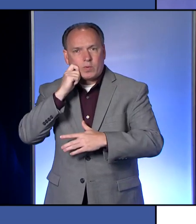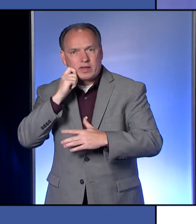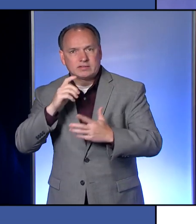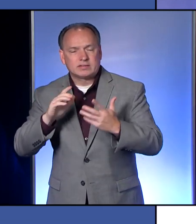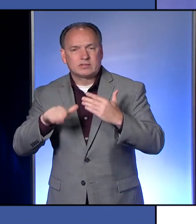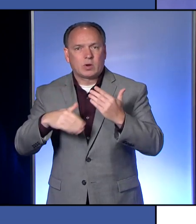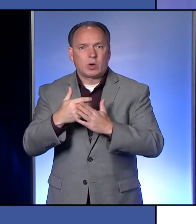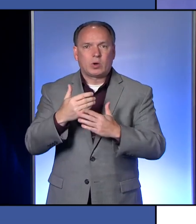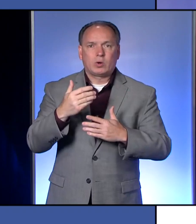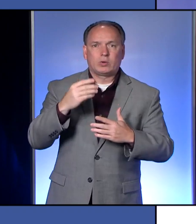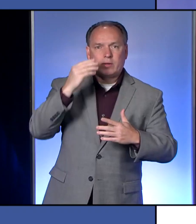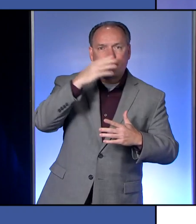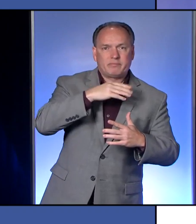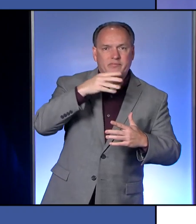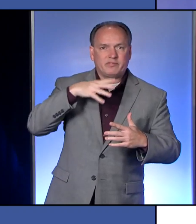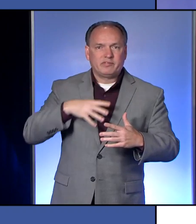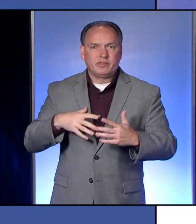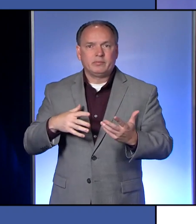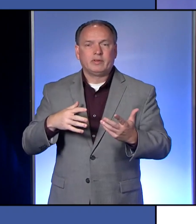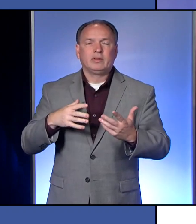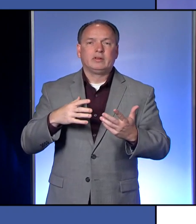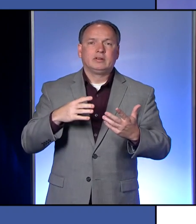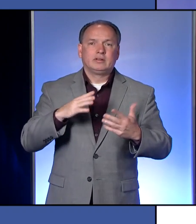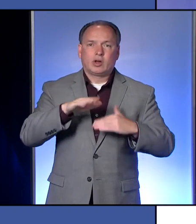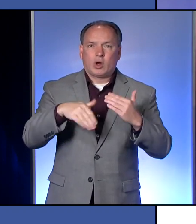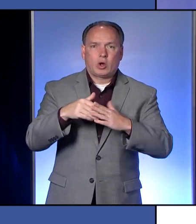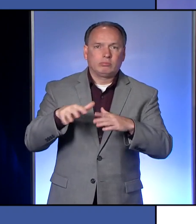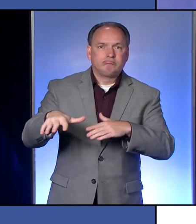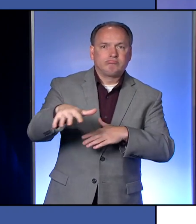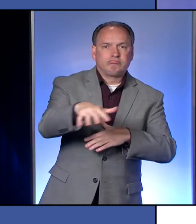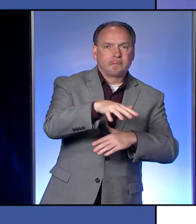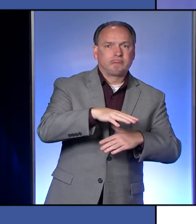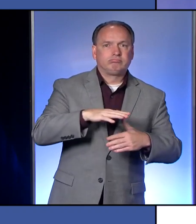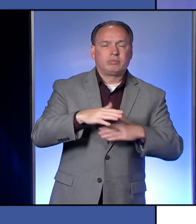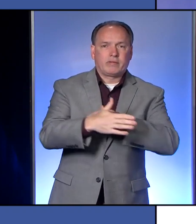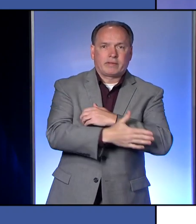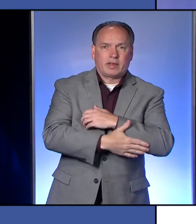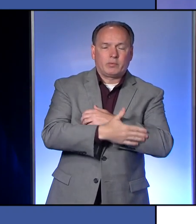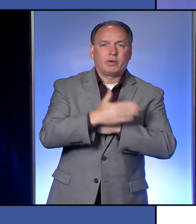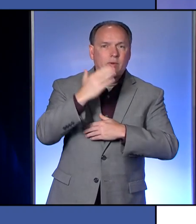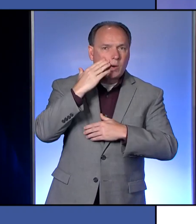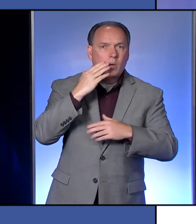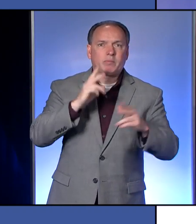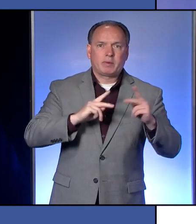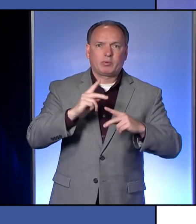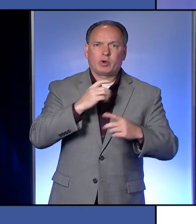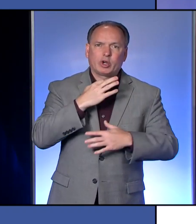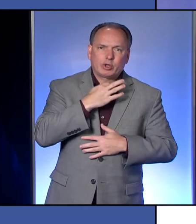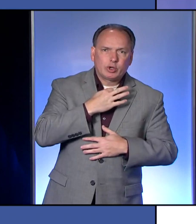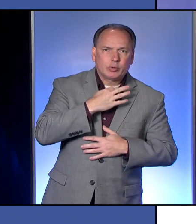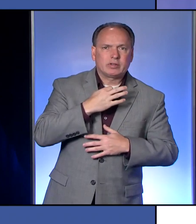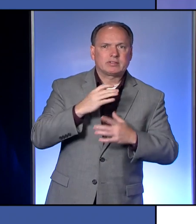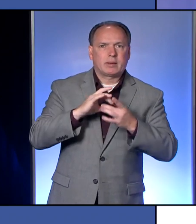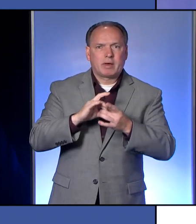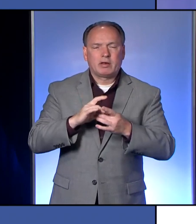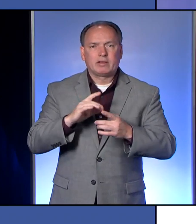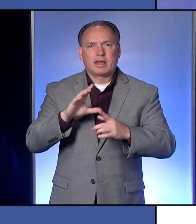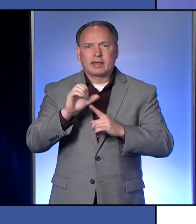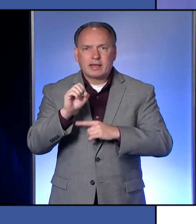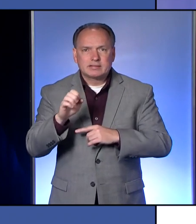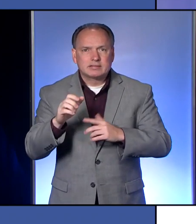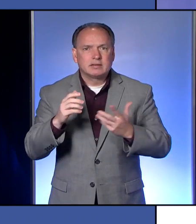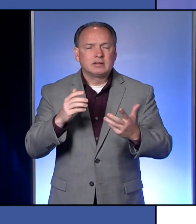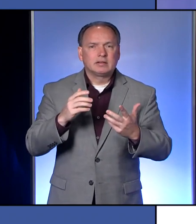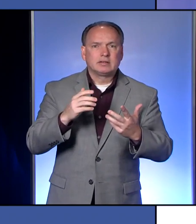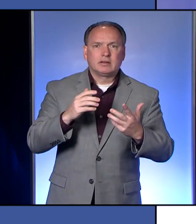locations across the county. We know that people are curious about the cases and all the information around them. Keep in